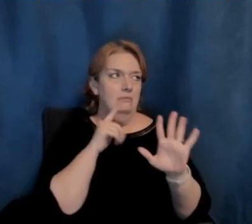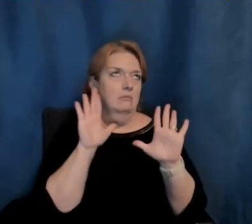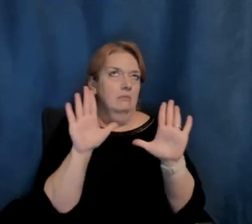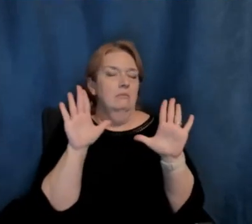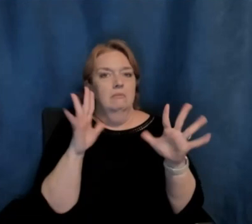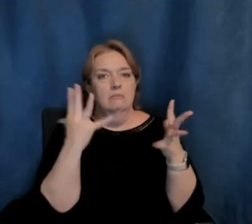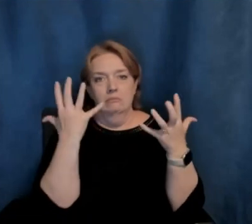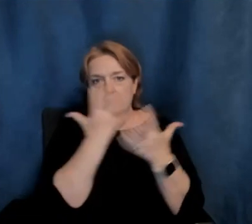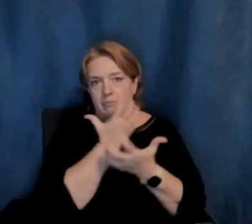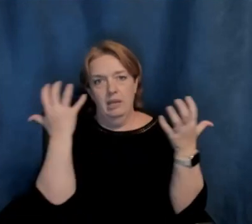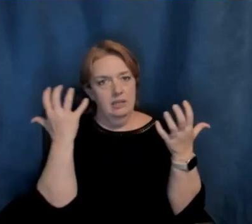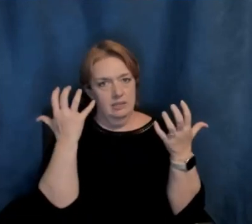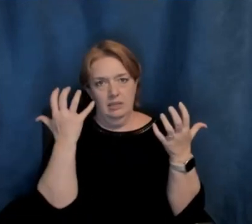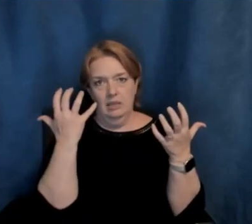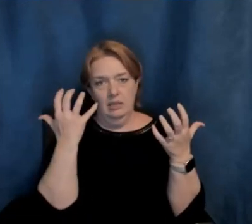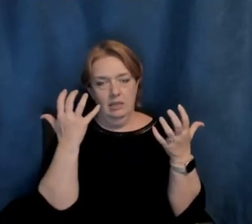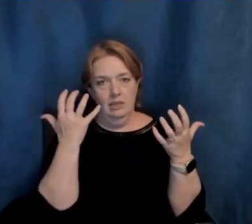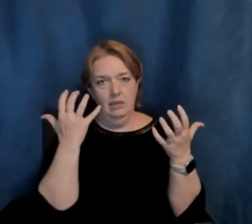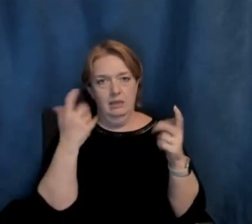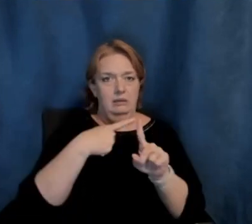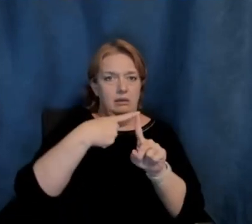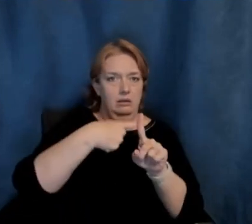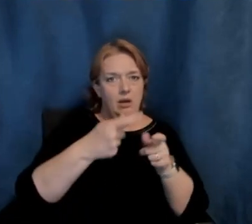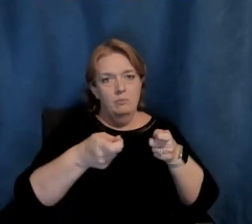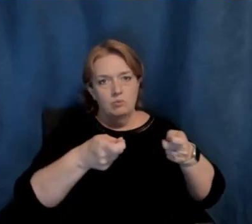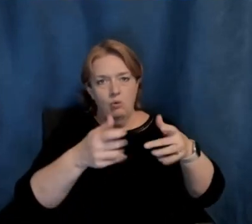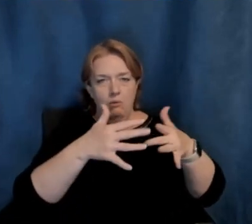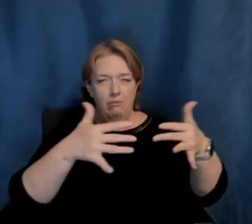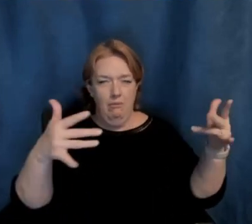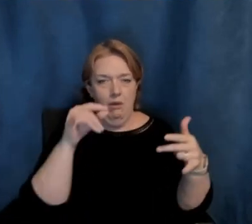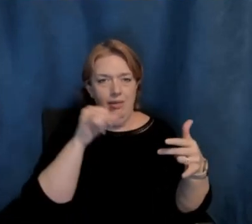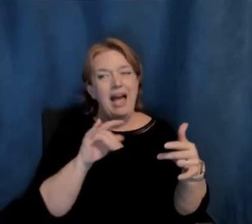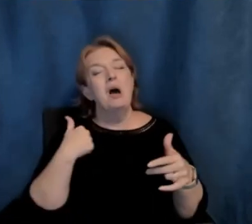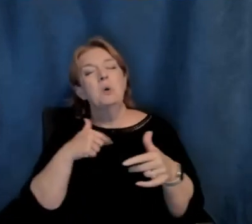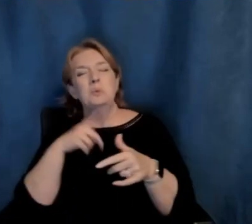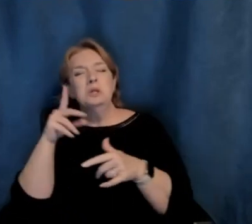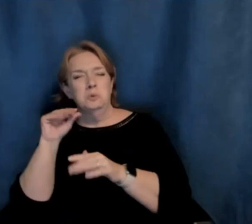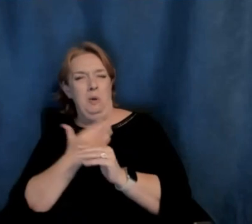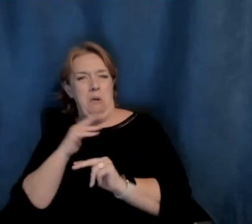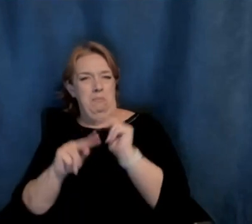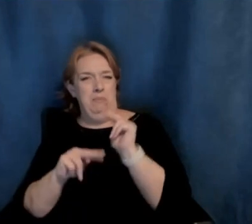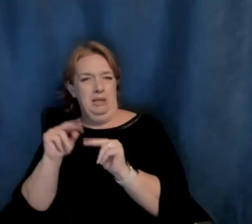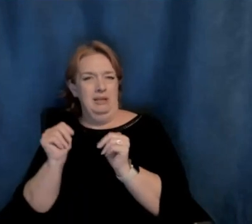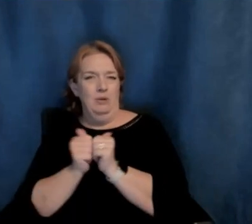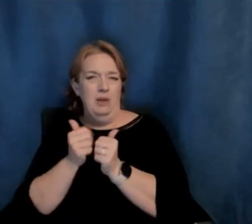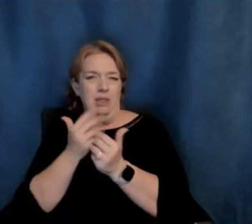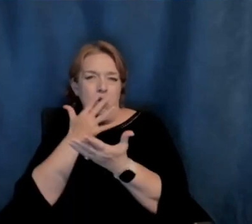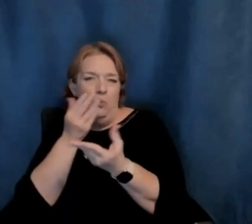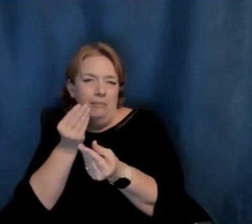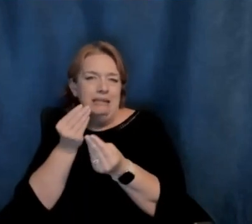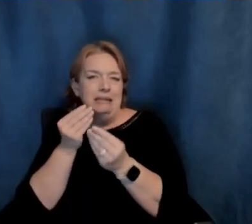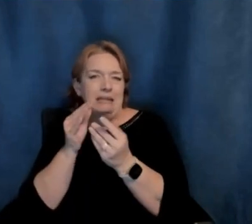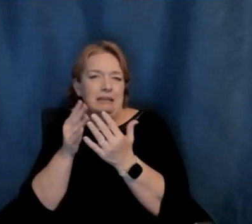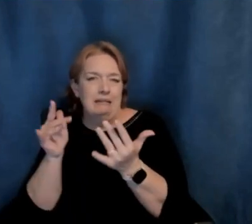controls, which we do control our buildings with humidity and all of that. But